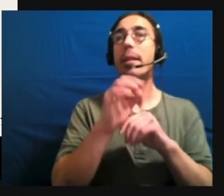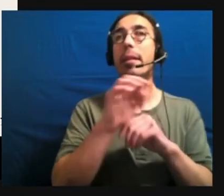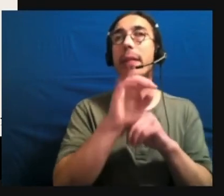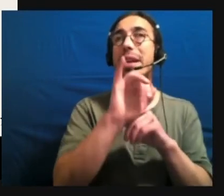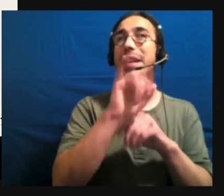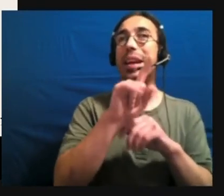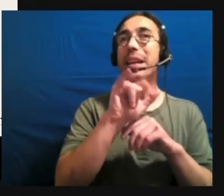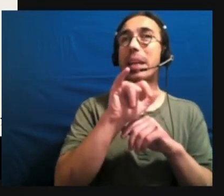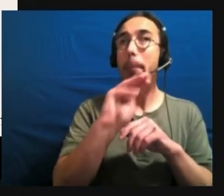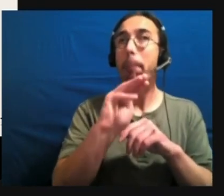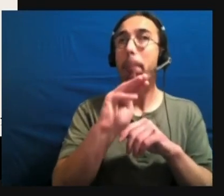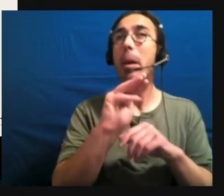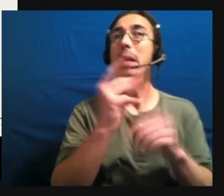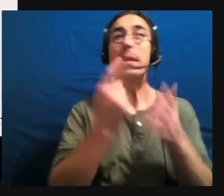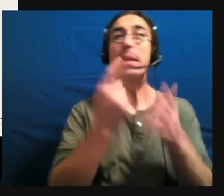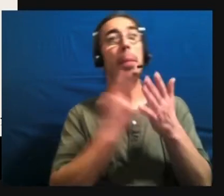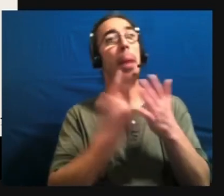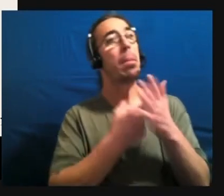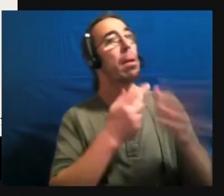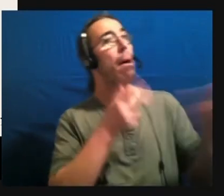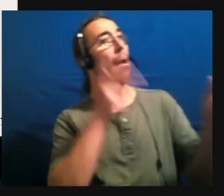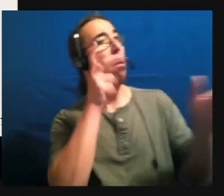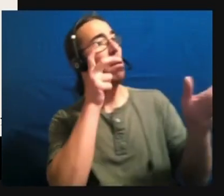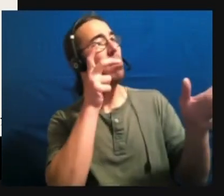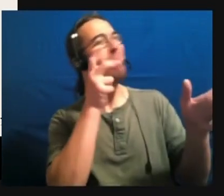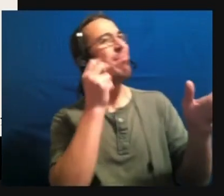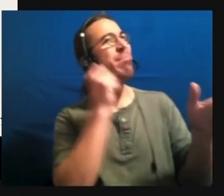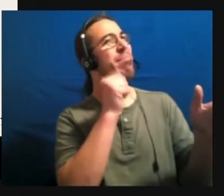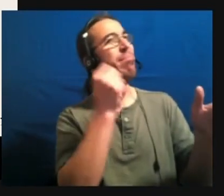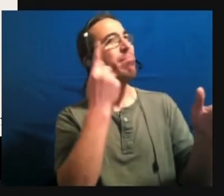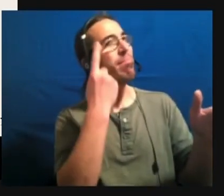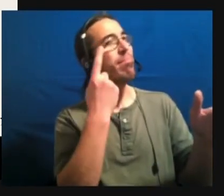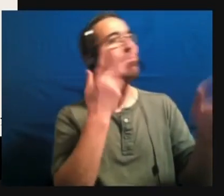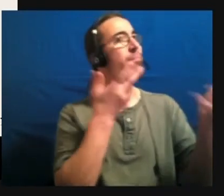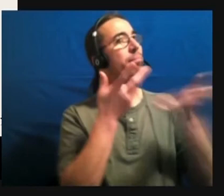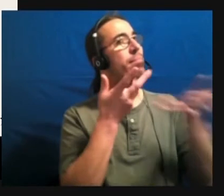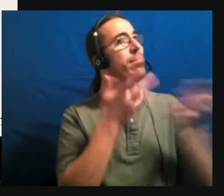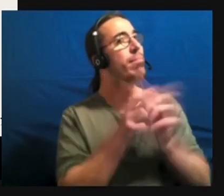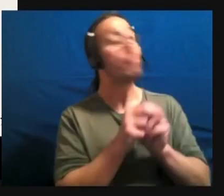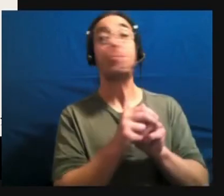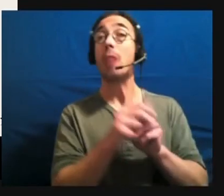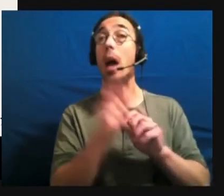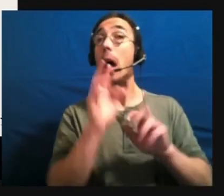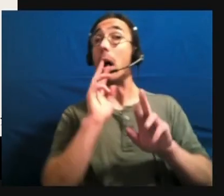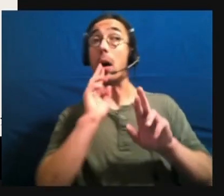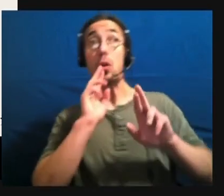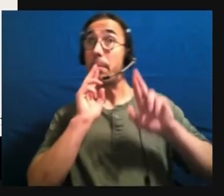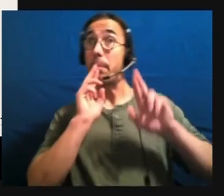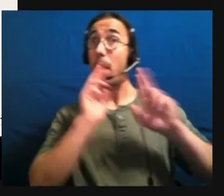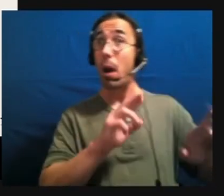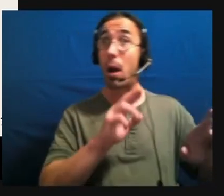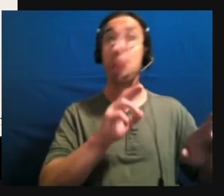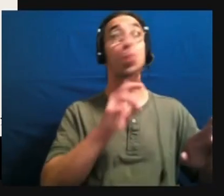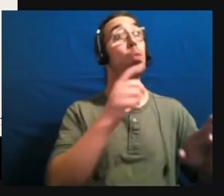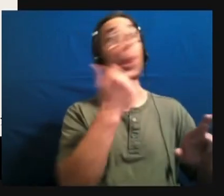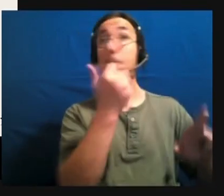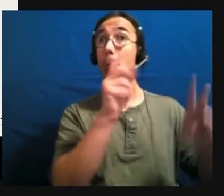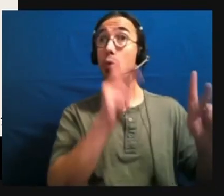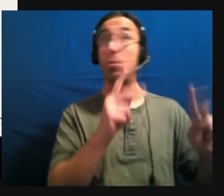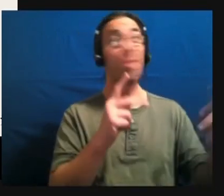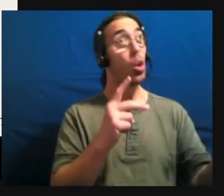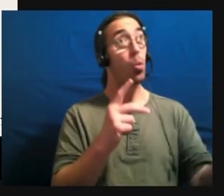I'll say something, I'll mean it literally, or I'll have, I'll respond to somebody's question. And